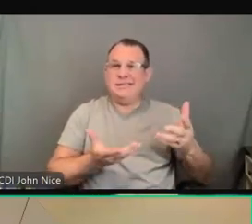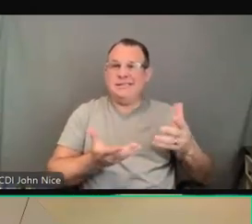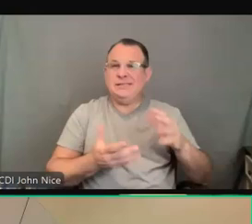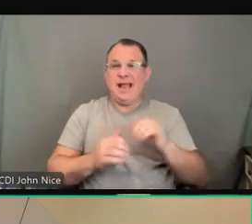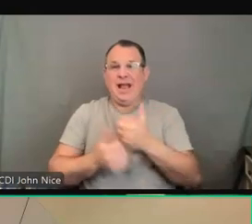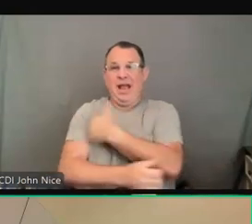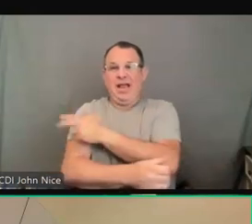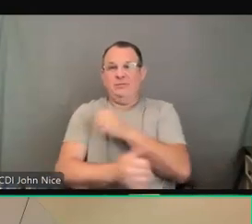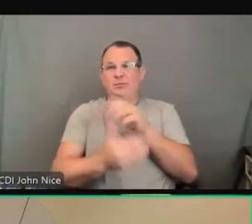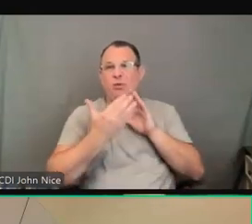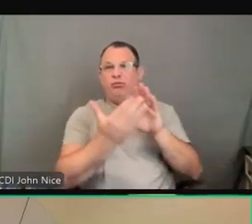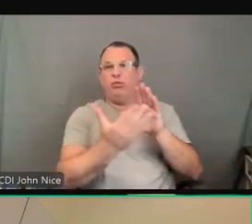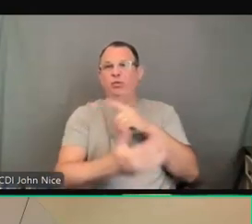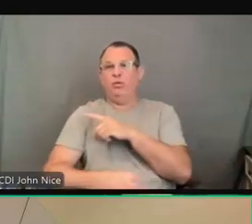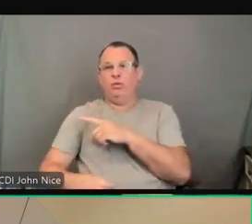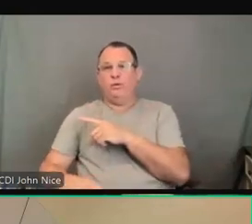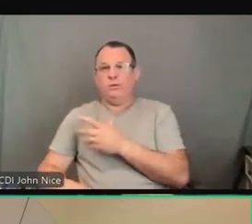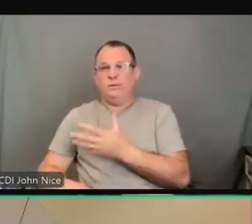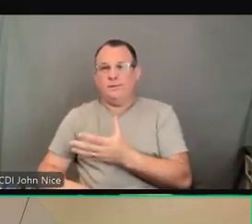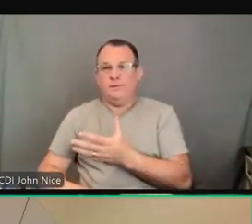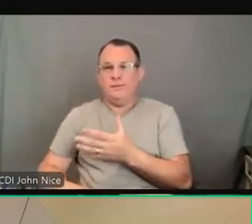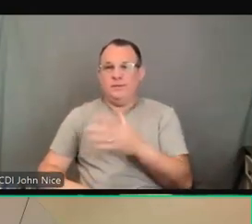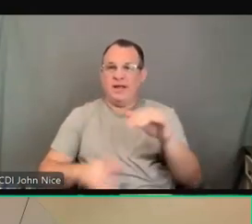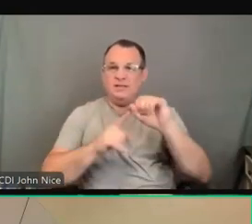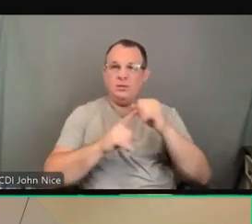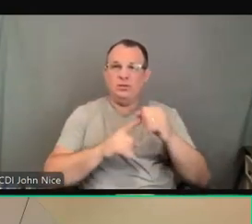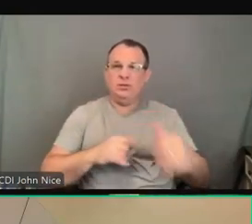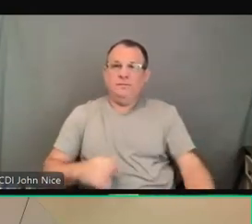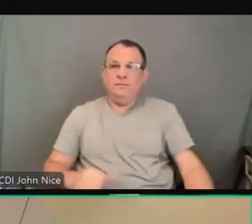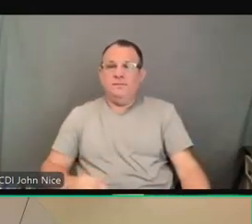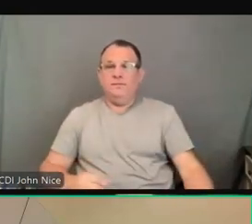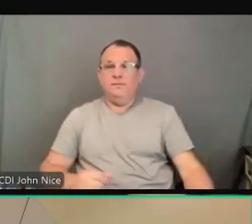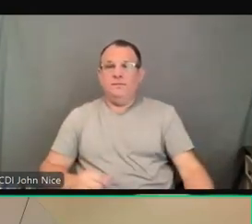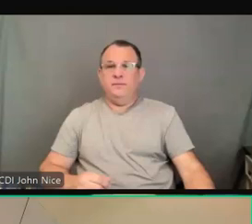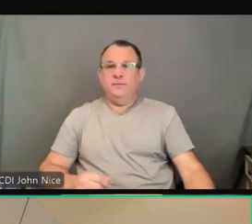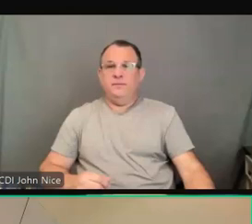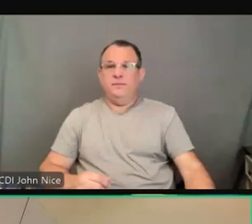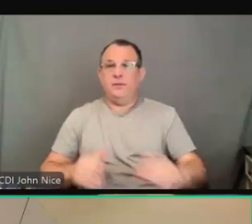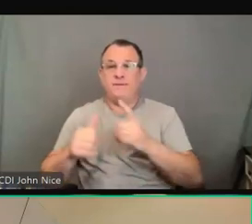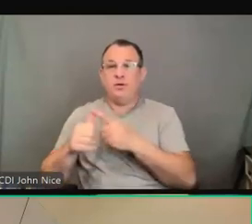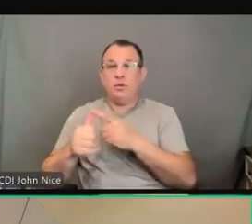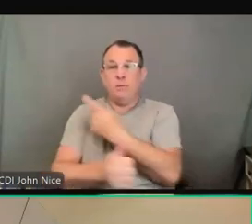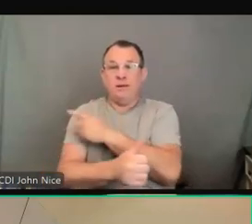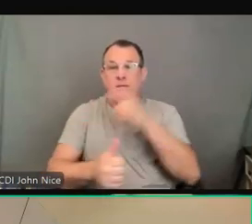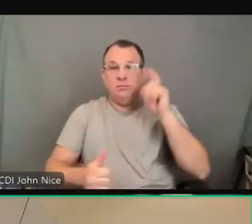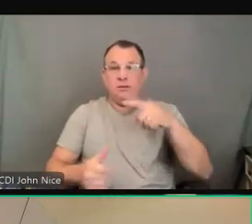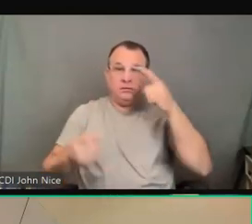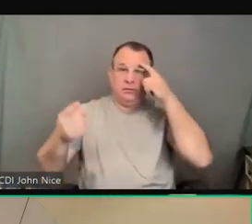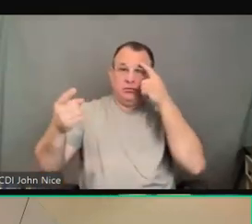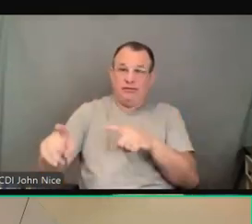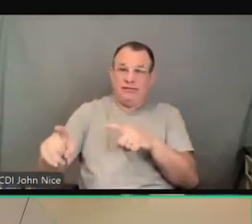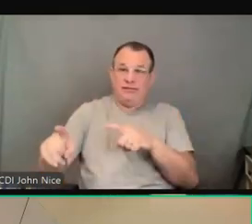situations. One, they need to get consent from the patient that's informed. And two,